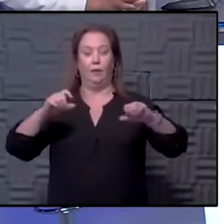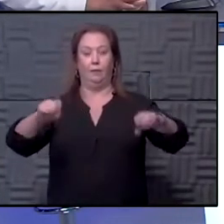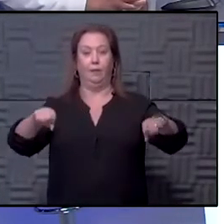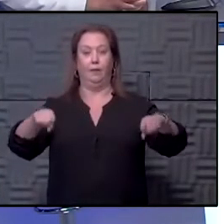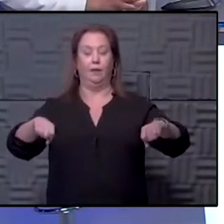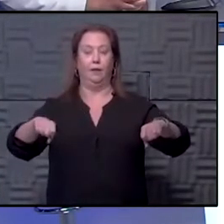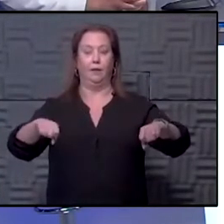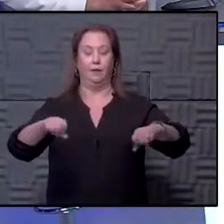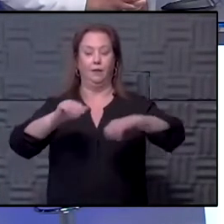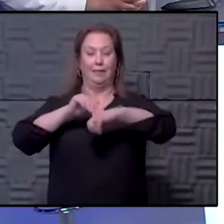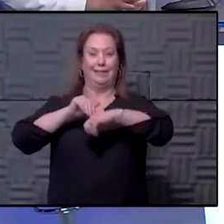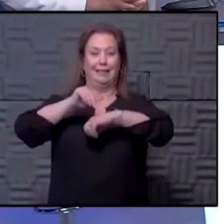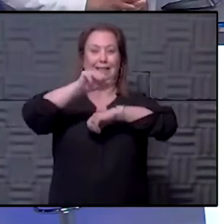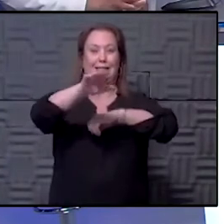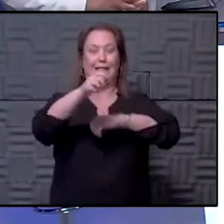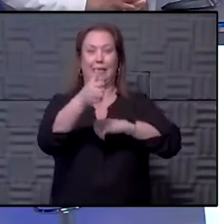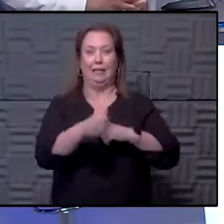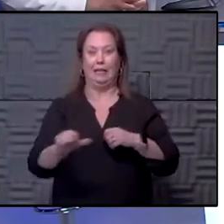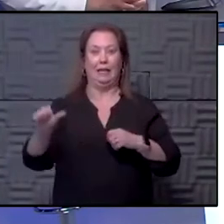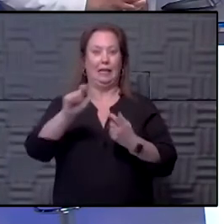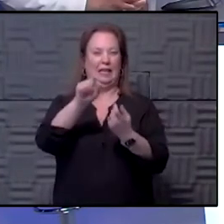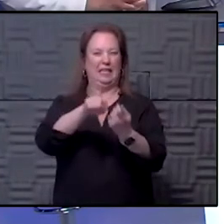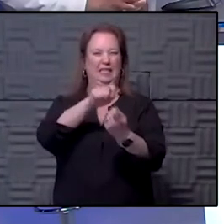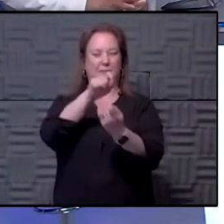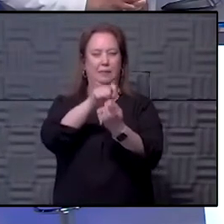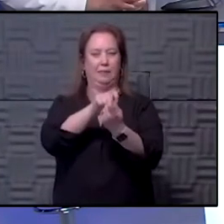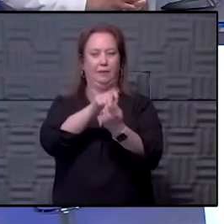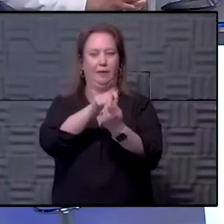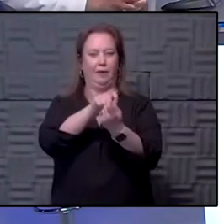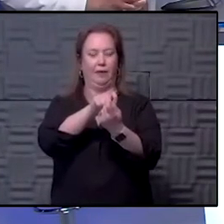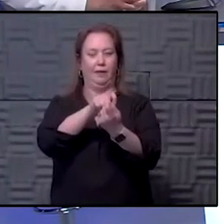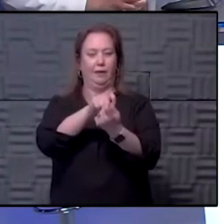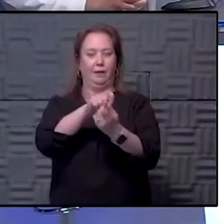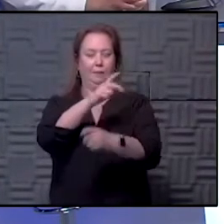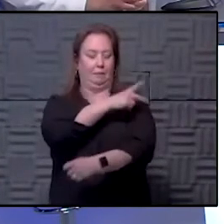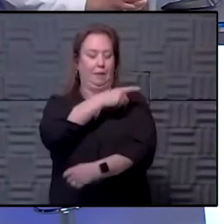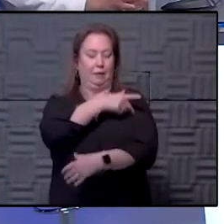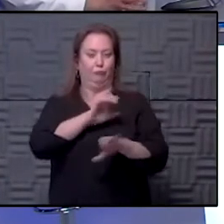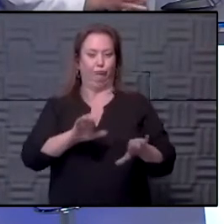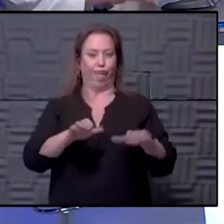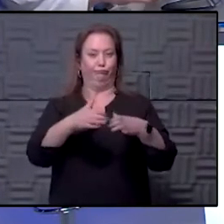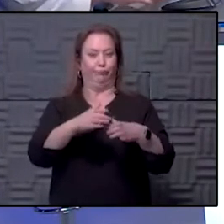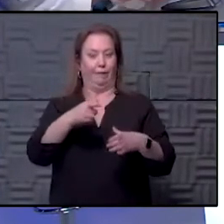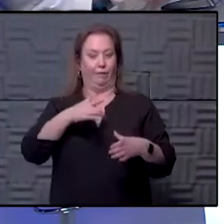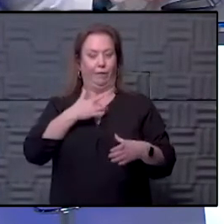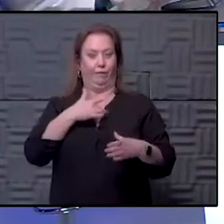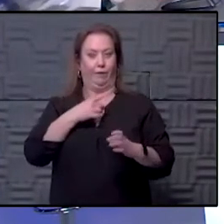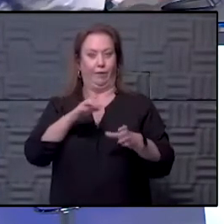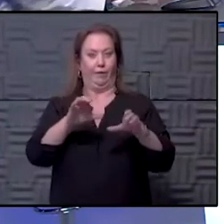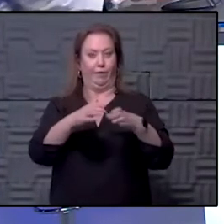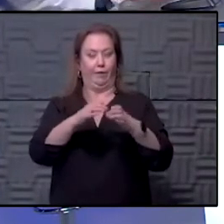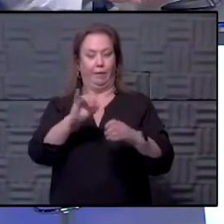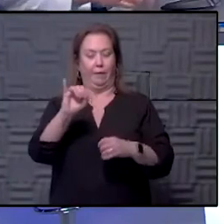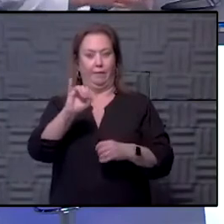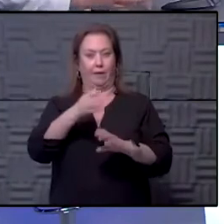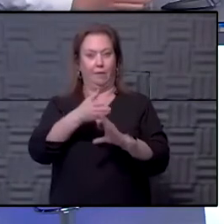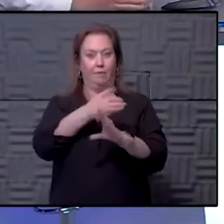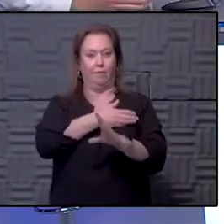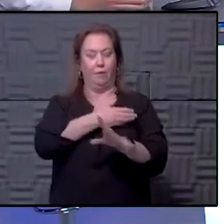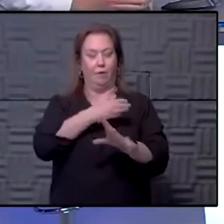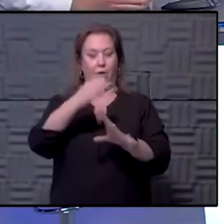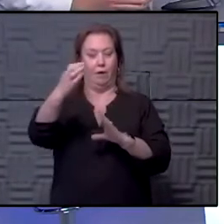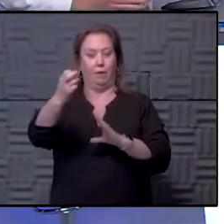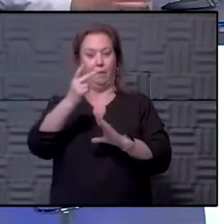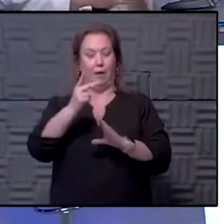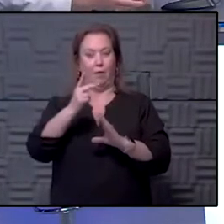to send any specific isolates of patients if we think they have been infected before and now are coming